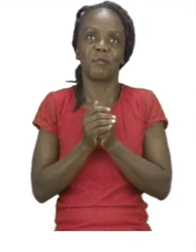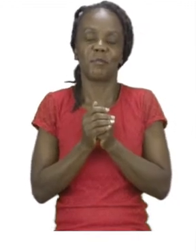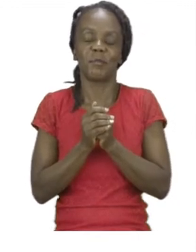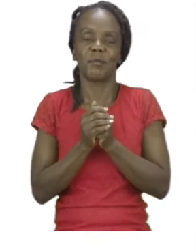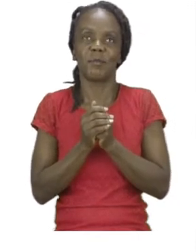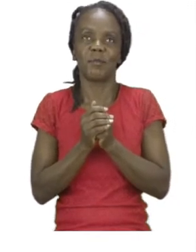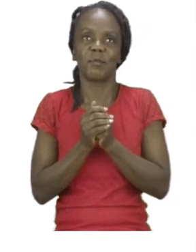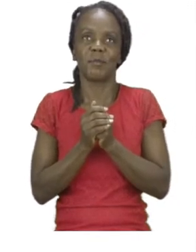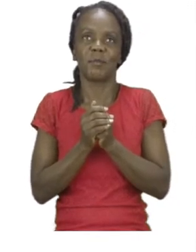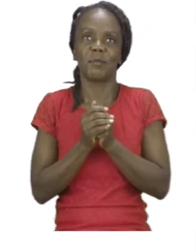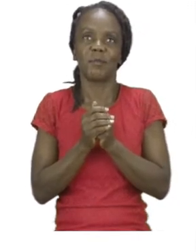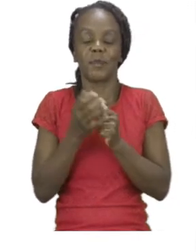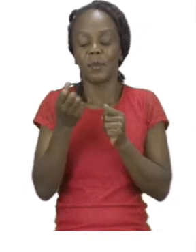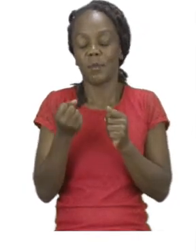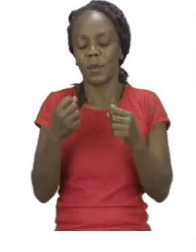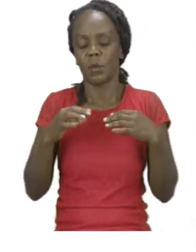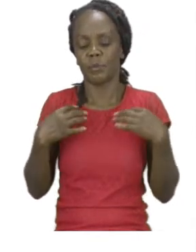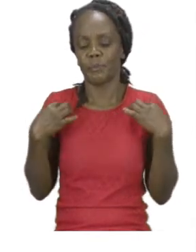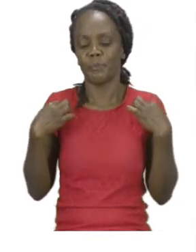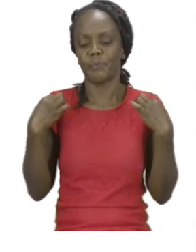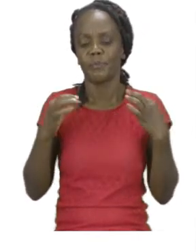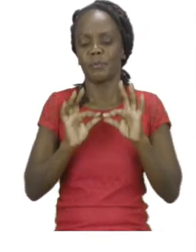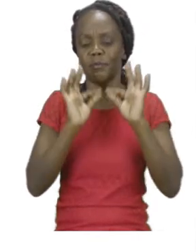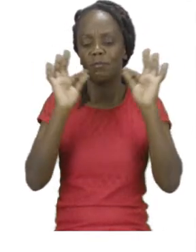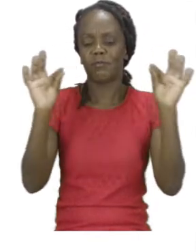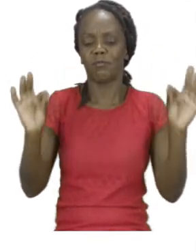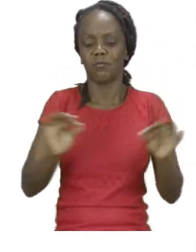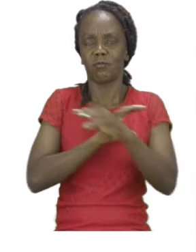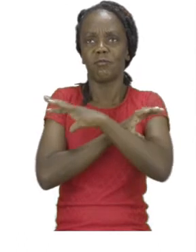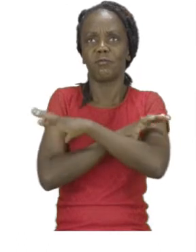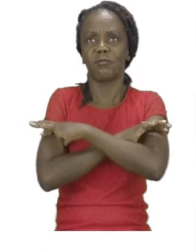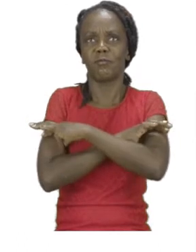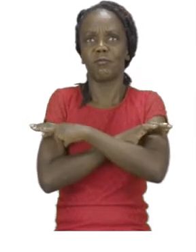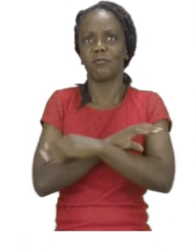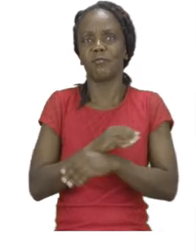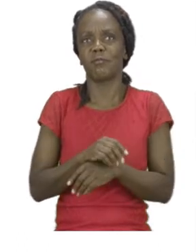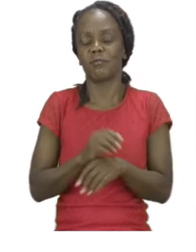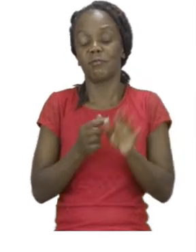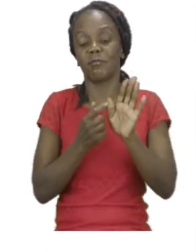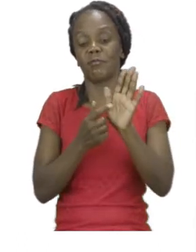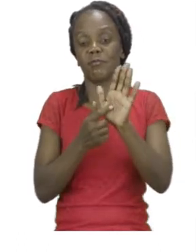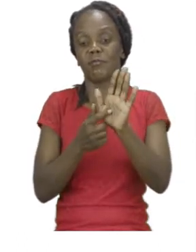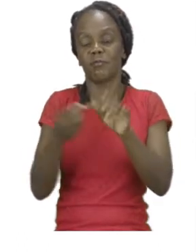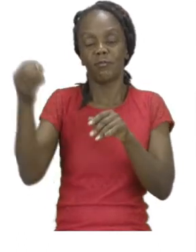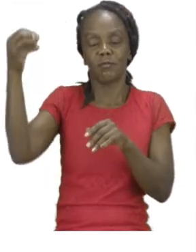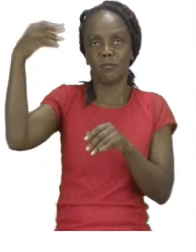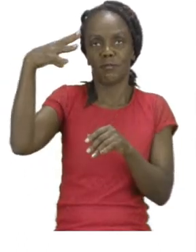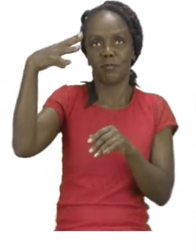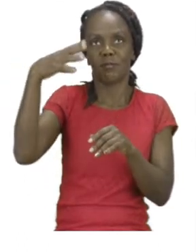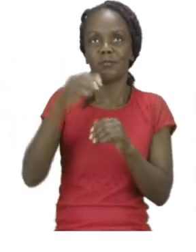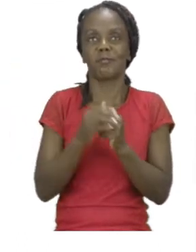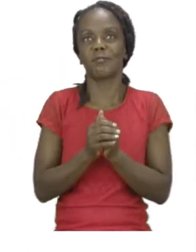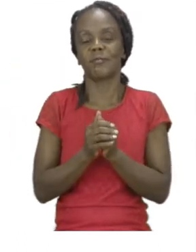some sunshine. Which means that he is very, very calm. Nothing is bothering him. And he is